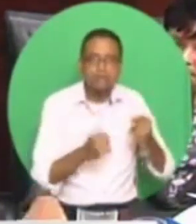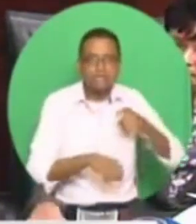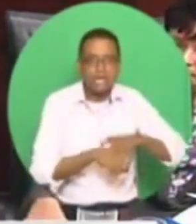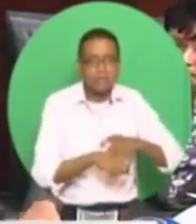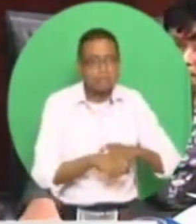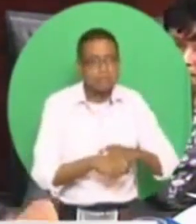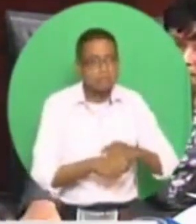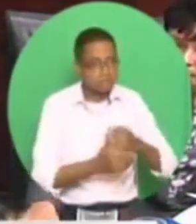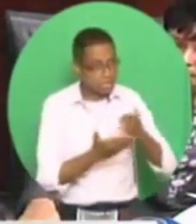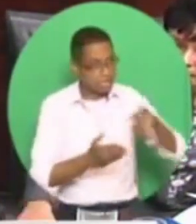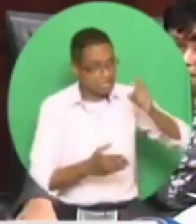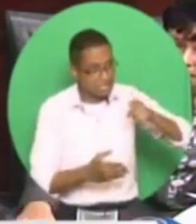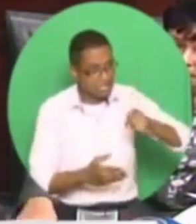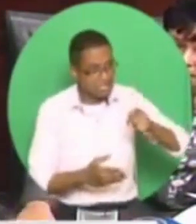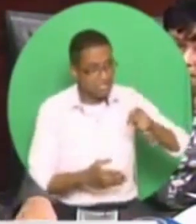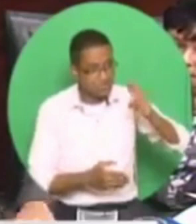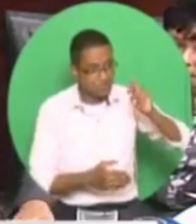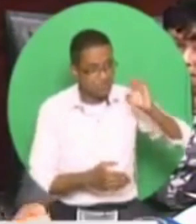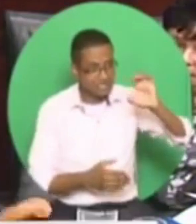now.